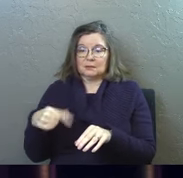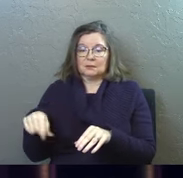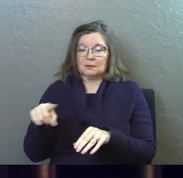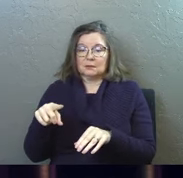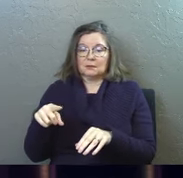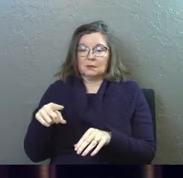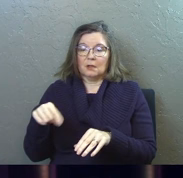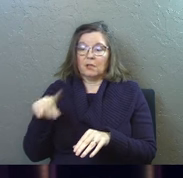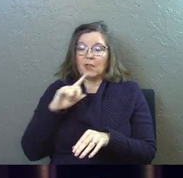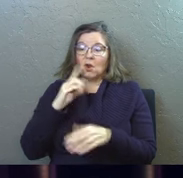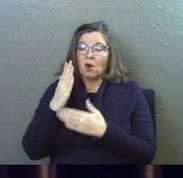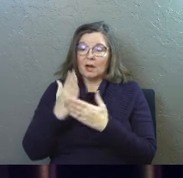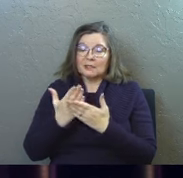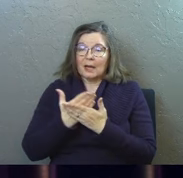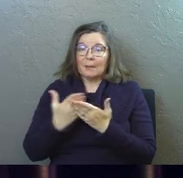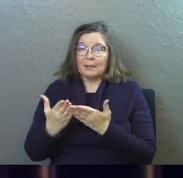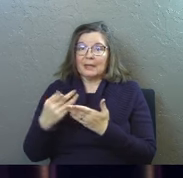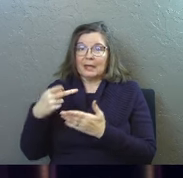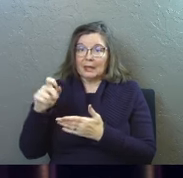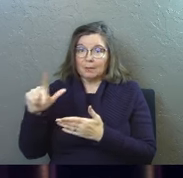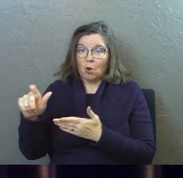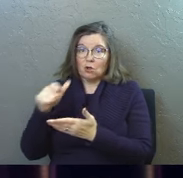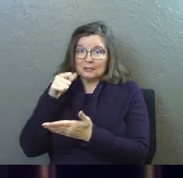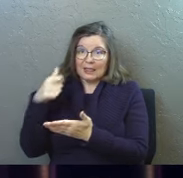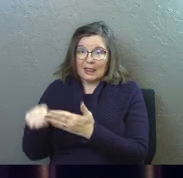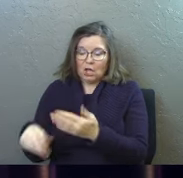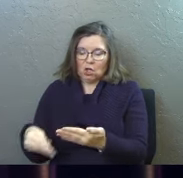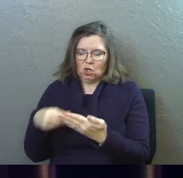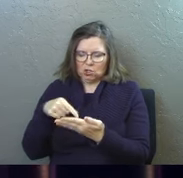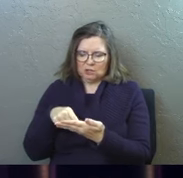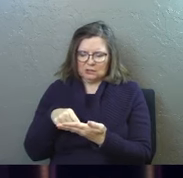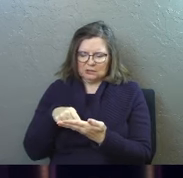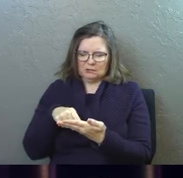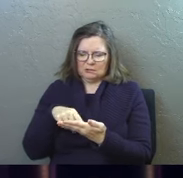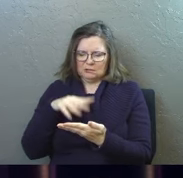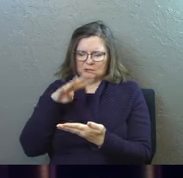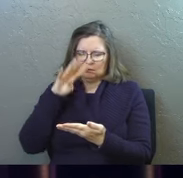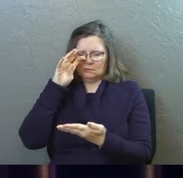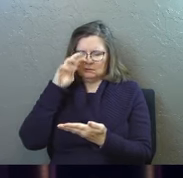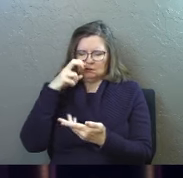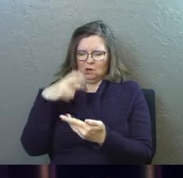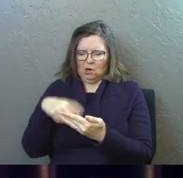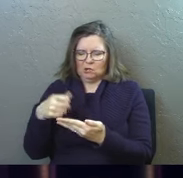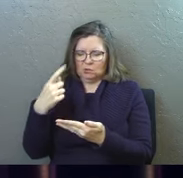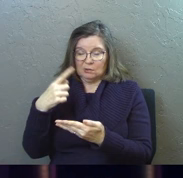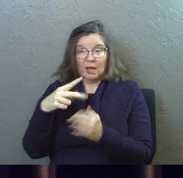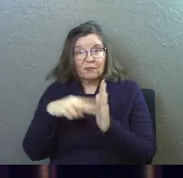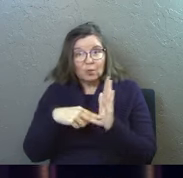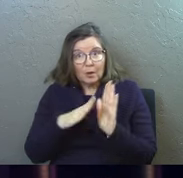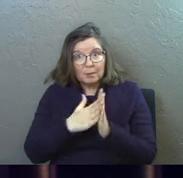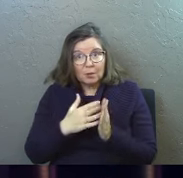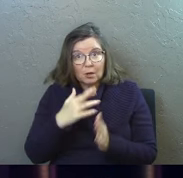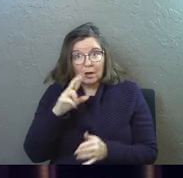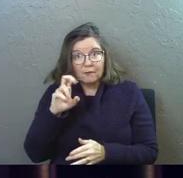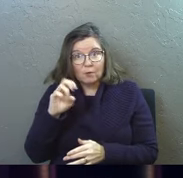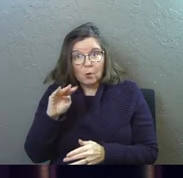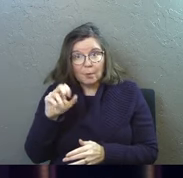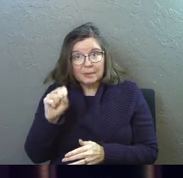these matters there are some things in Paul's letters that are hard to understand have you ever read the book of Romans before